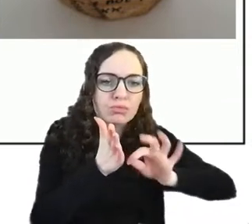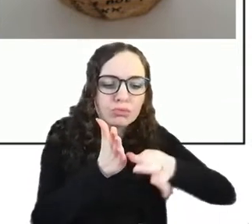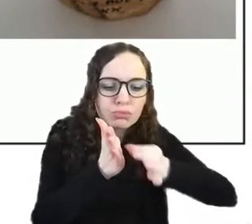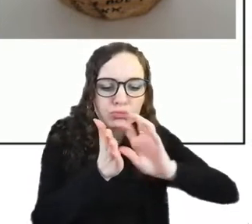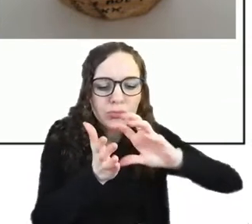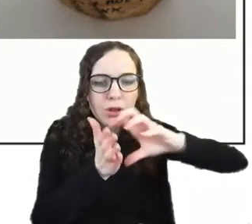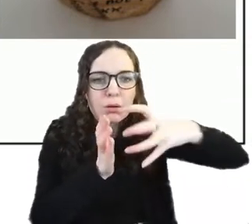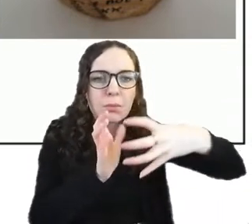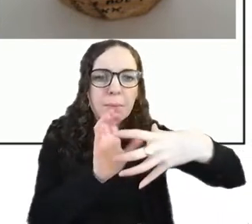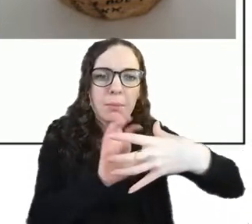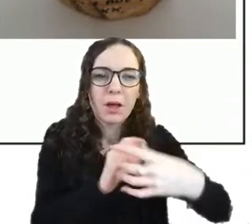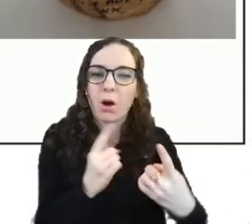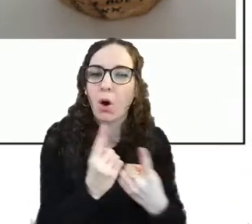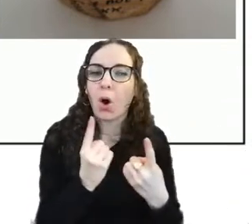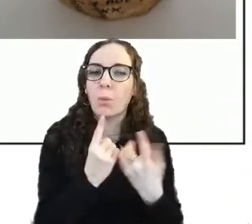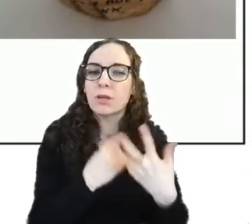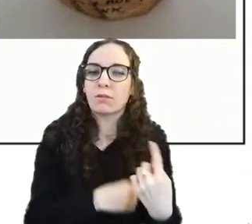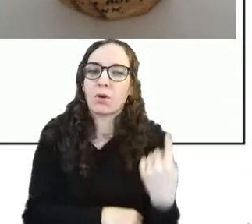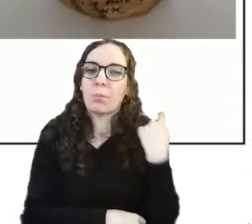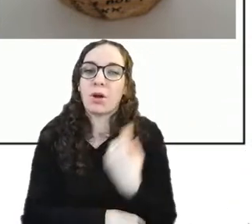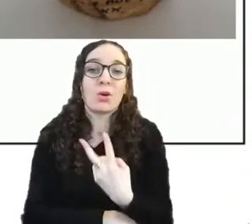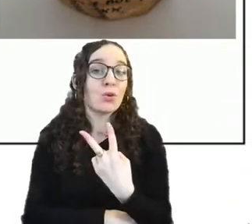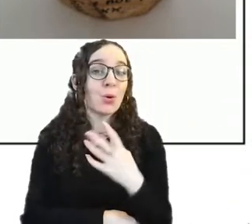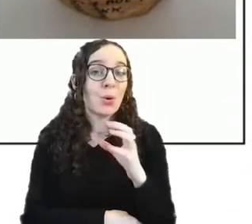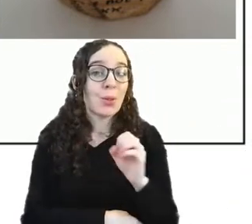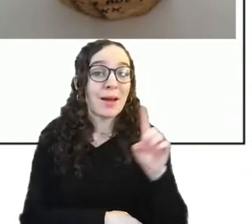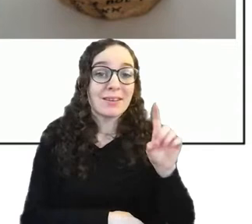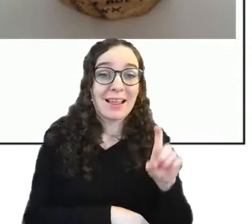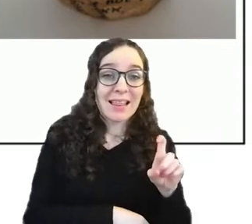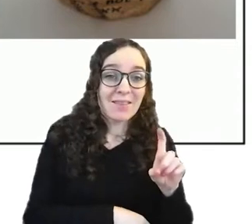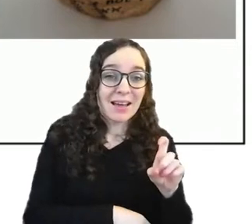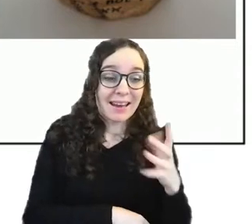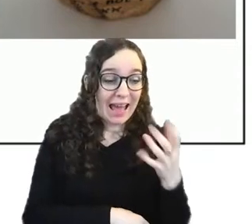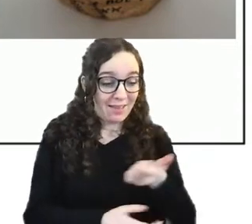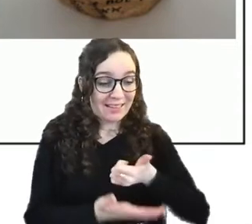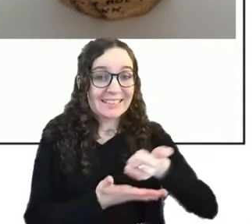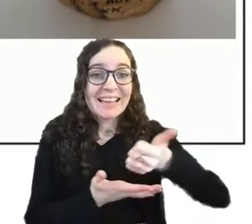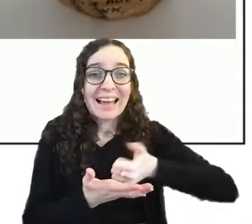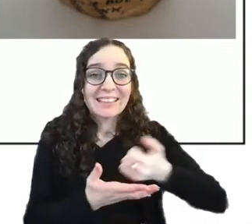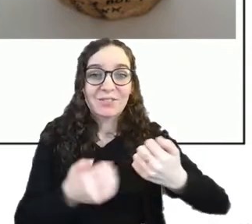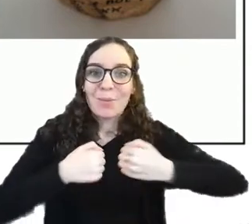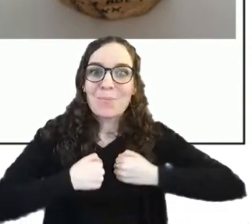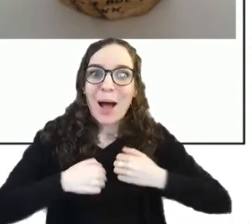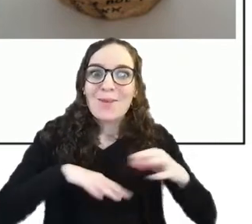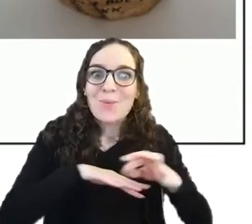it's got some of the first text with my wife now wife but that's like 13 years ago